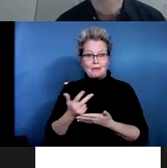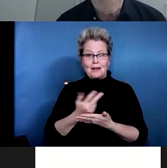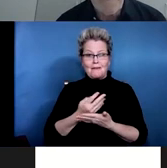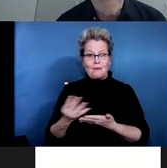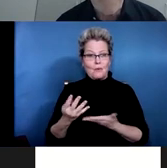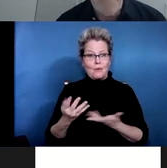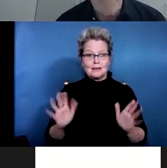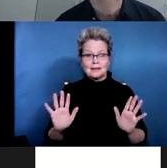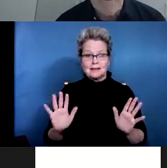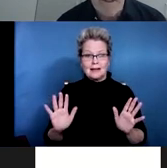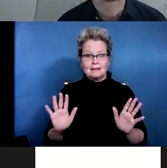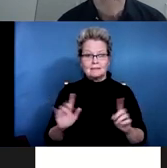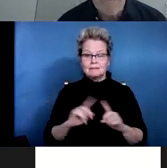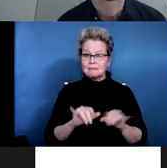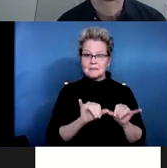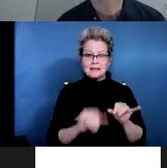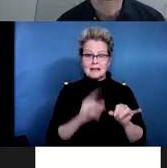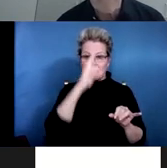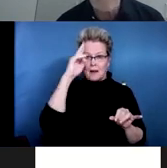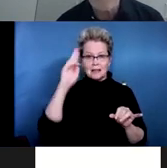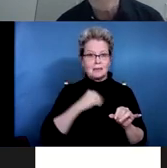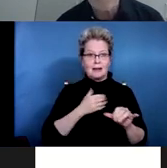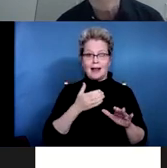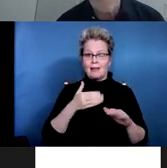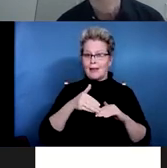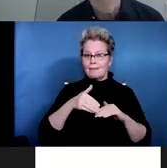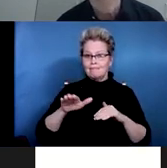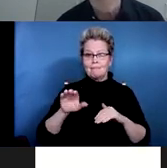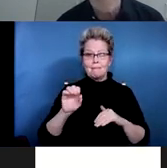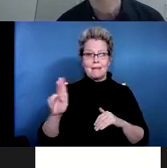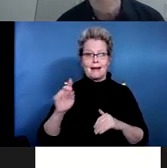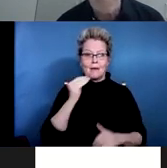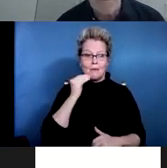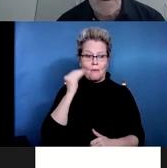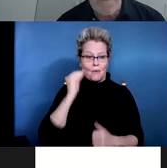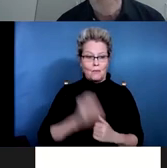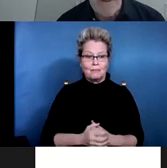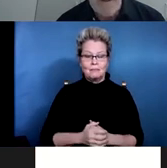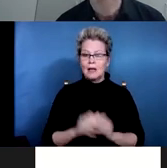And there was a time when state vocational rehabilitation agencies